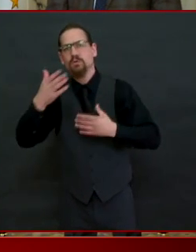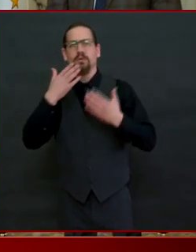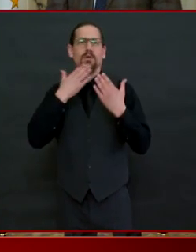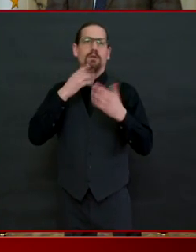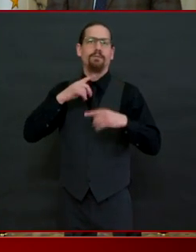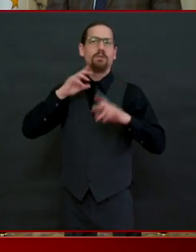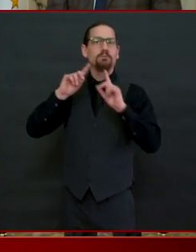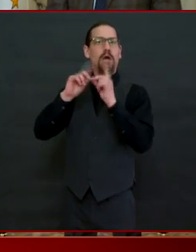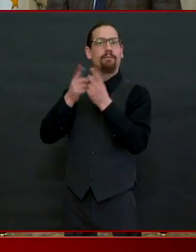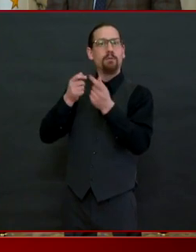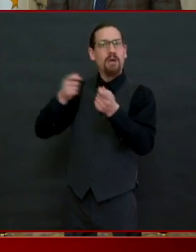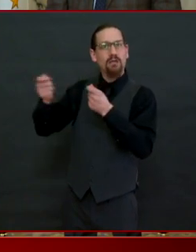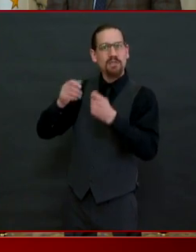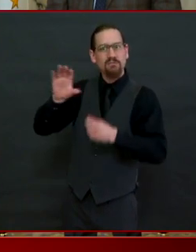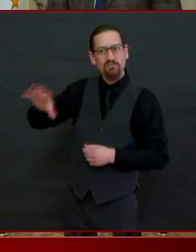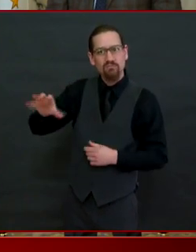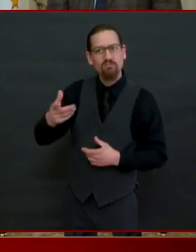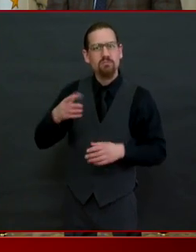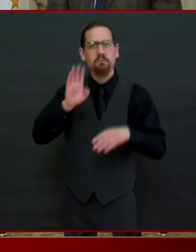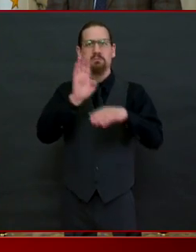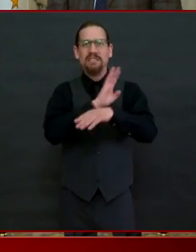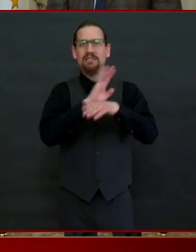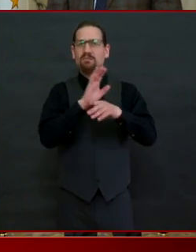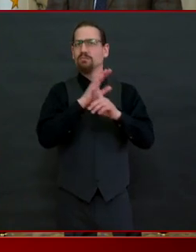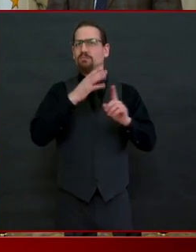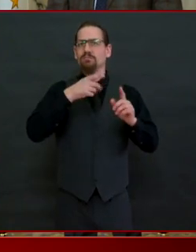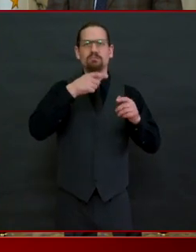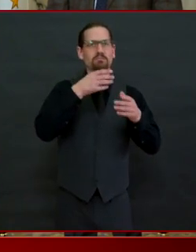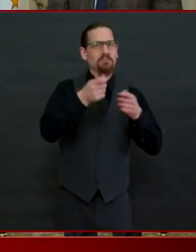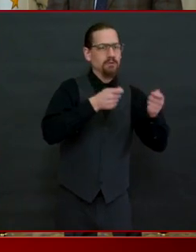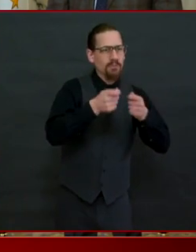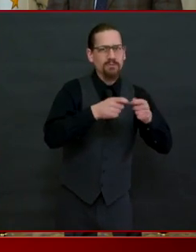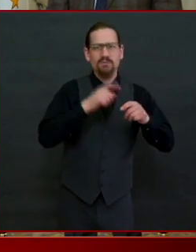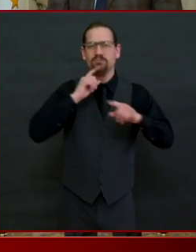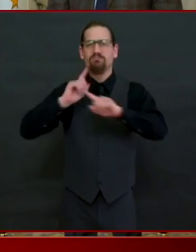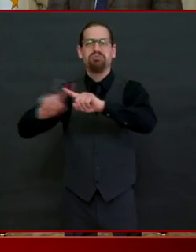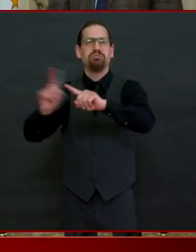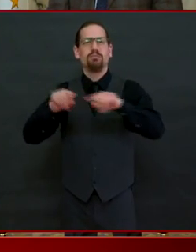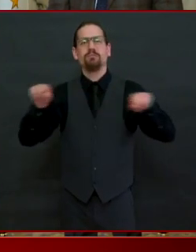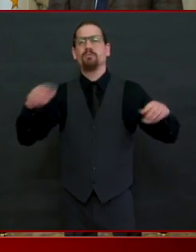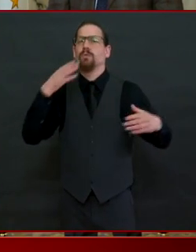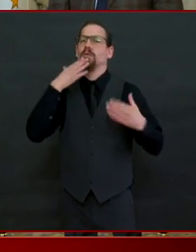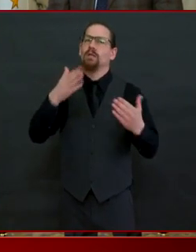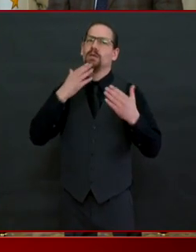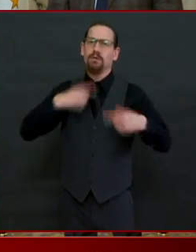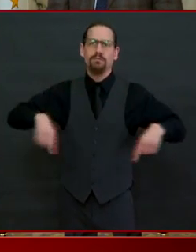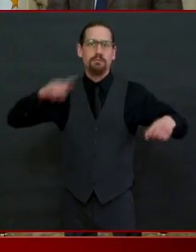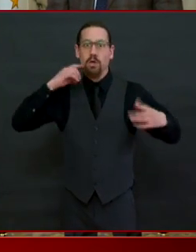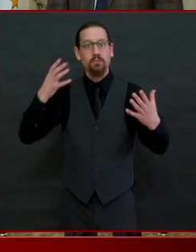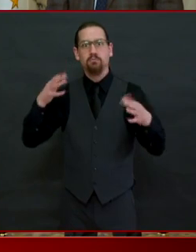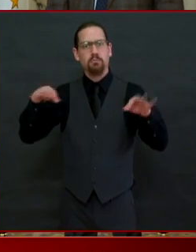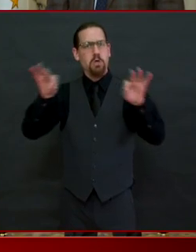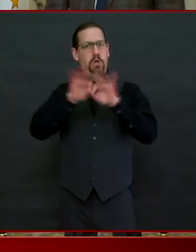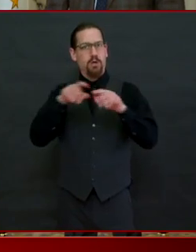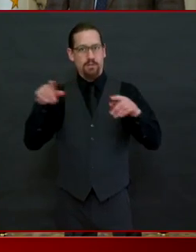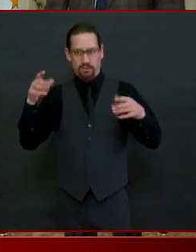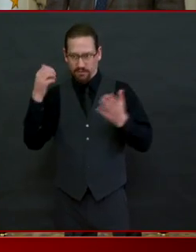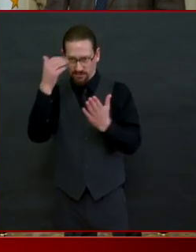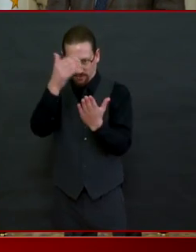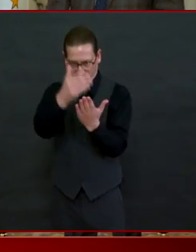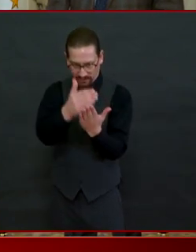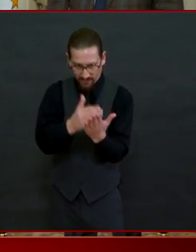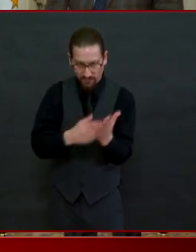to do it in a way that reduces crowds and enables us to have appropriate social distancing so on monday we're going to issue some